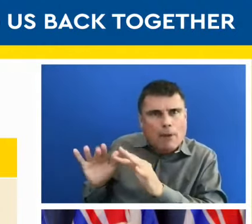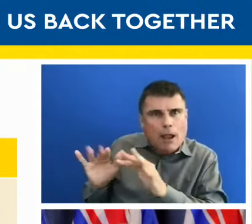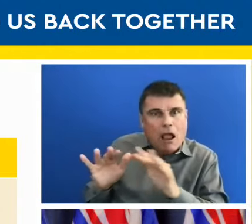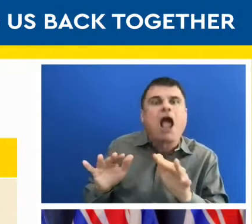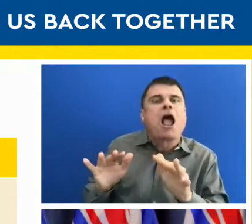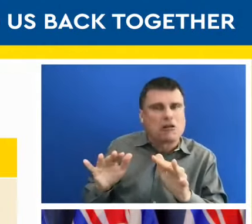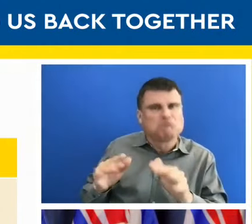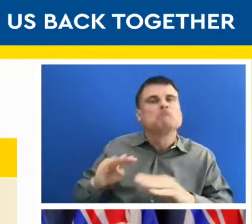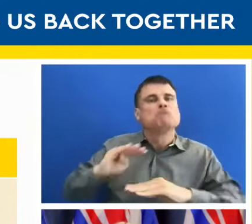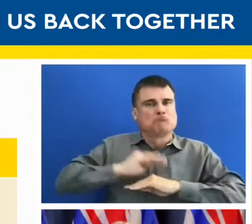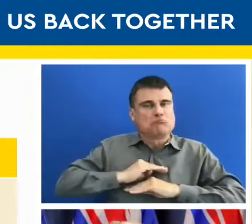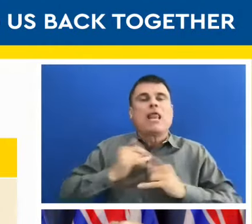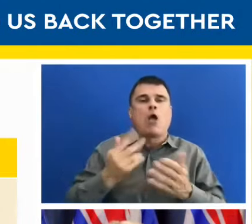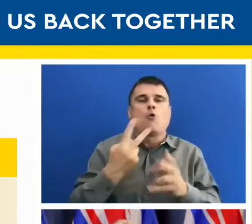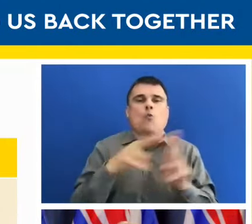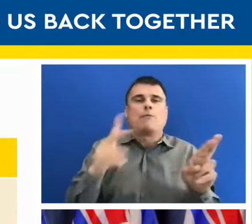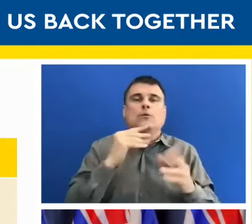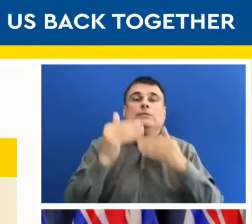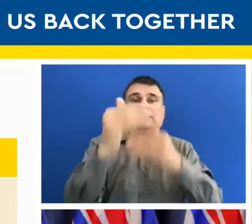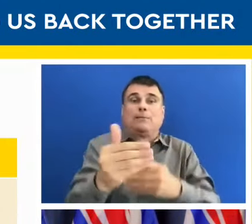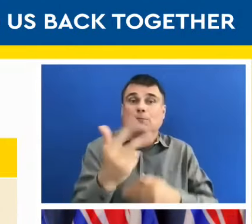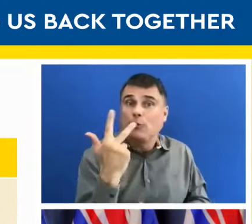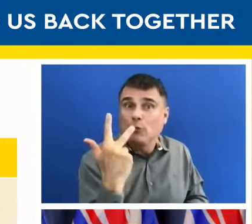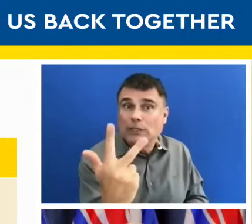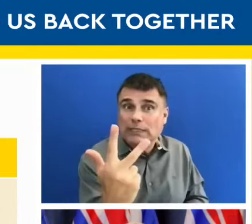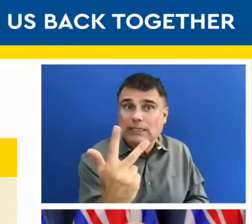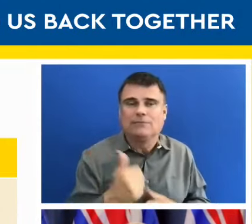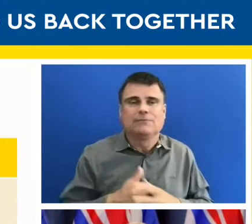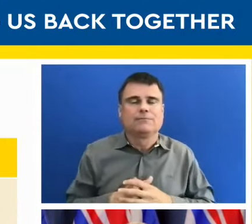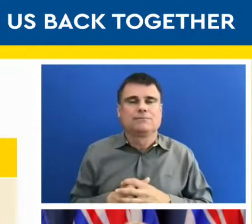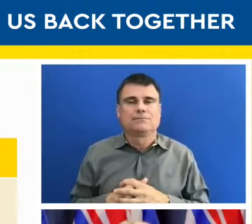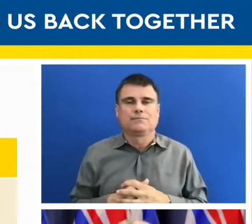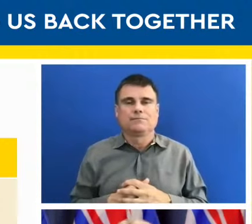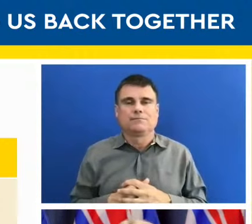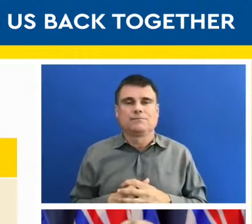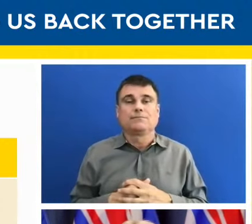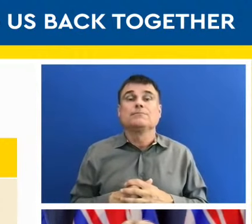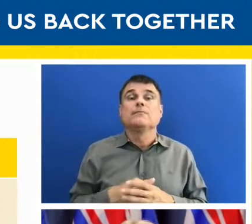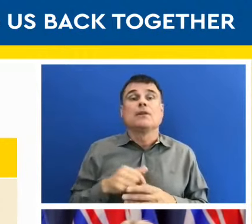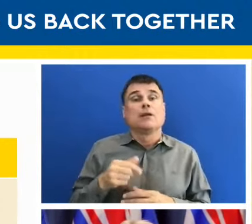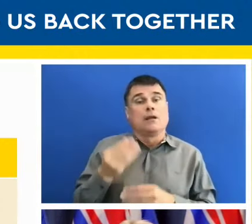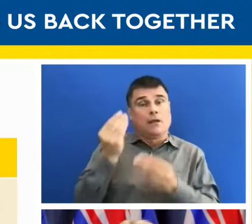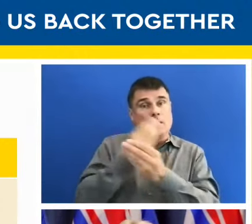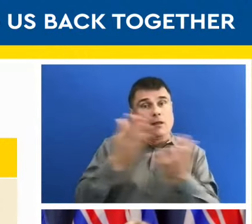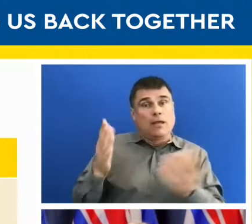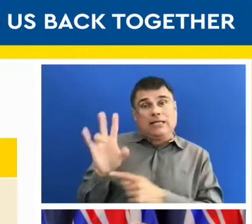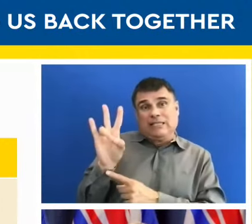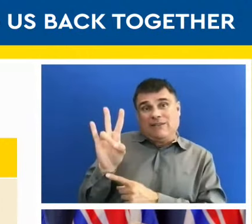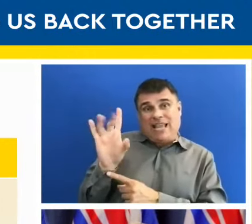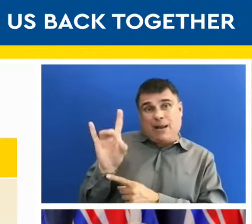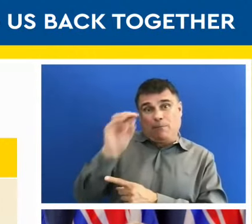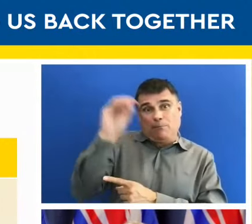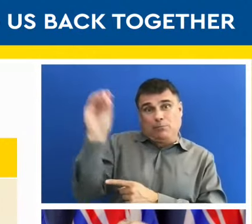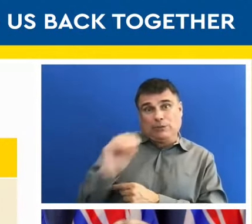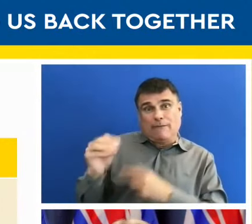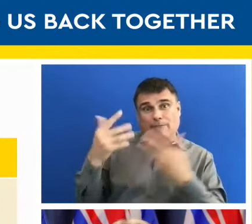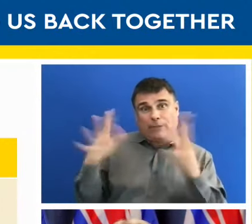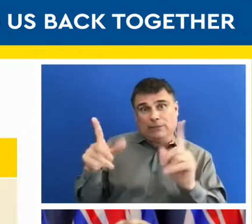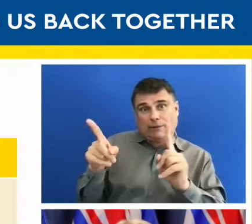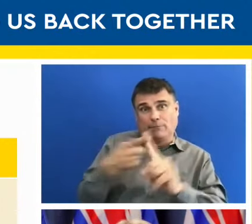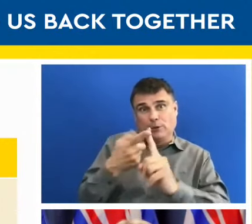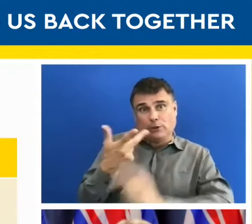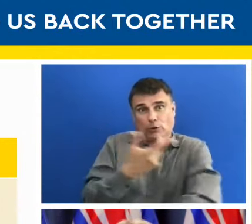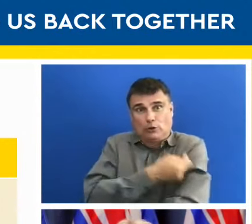As we said, over 78% of people aged 18 plus have their first dose now in British Columbia. And over